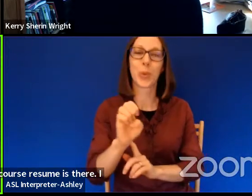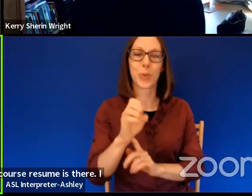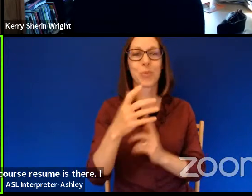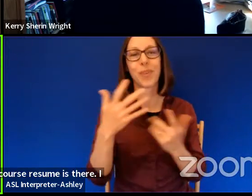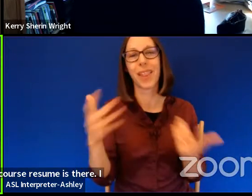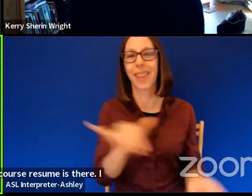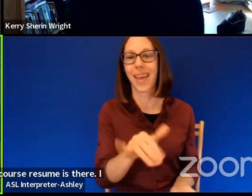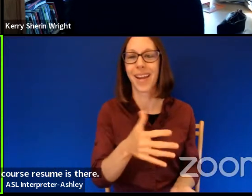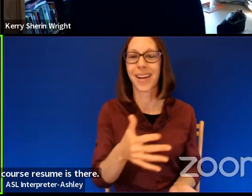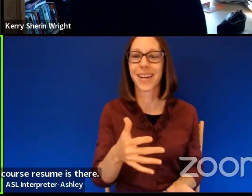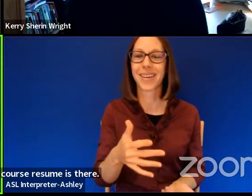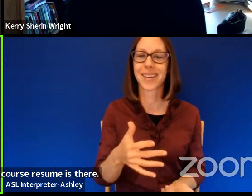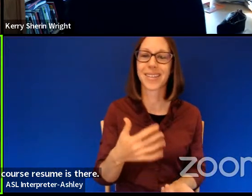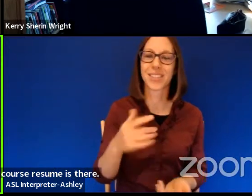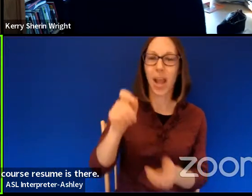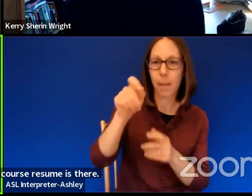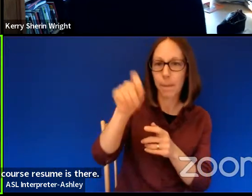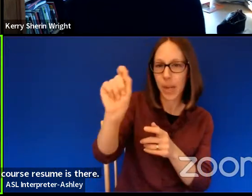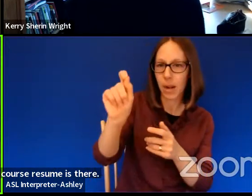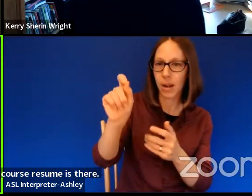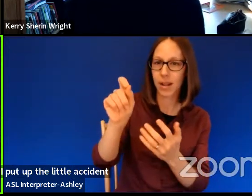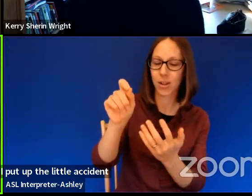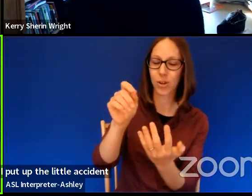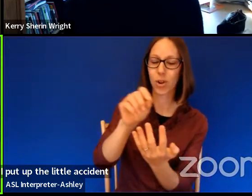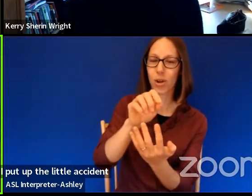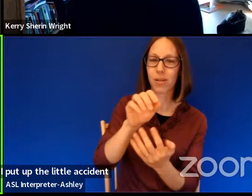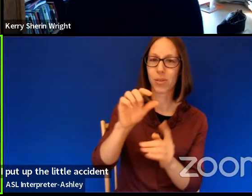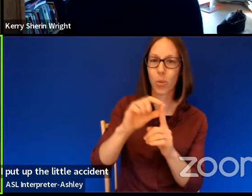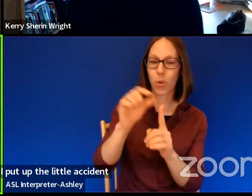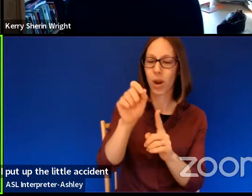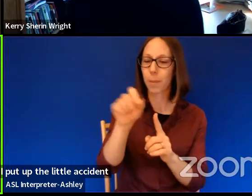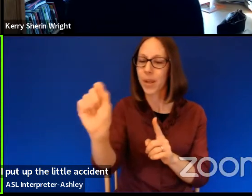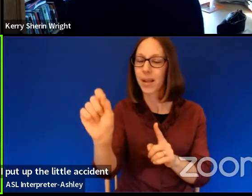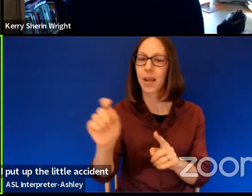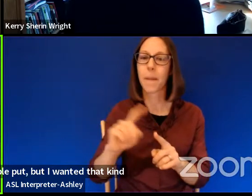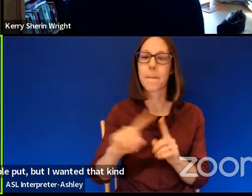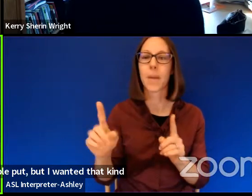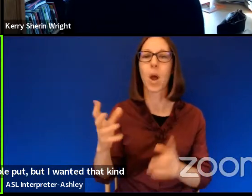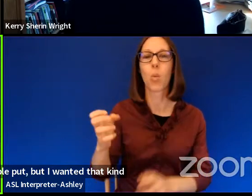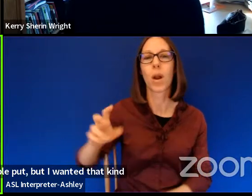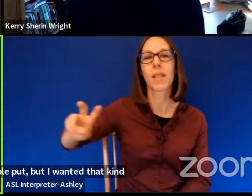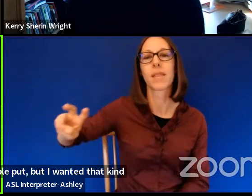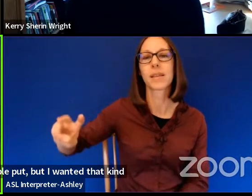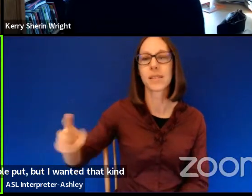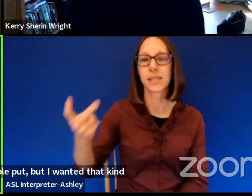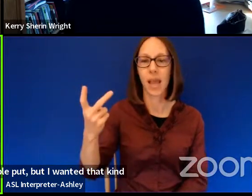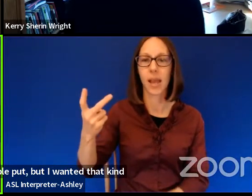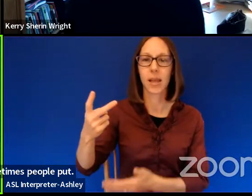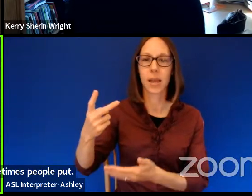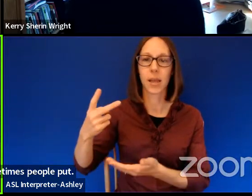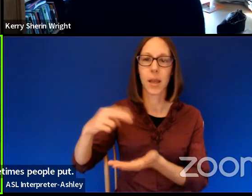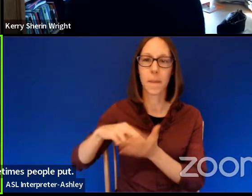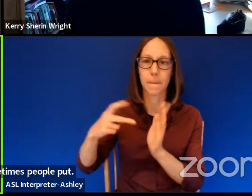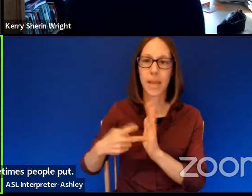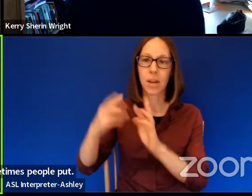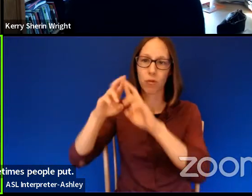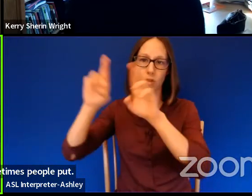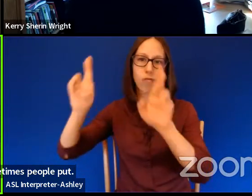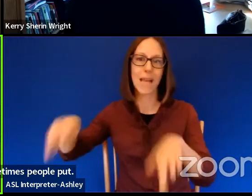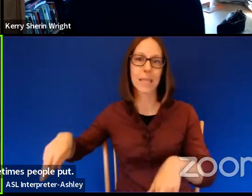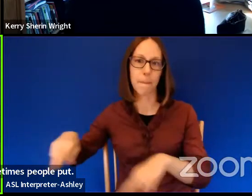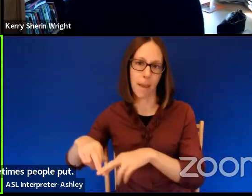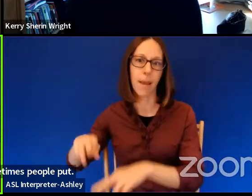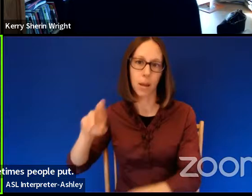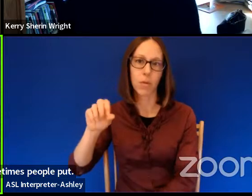the little accent, you know, that sometimes people put, but I wanted that kind of second meaning, but definitely it's a, it's a resume. Resume.